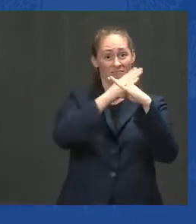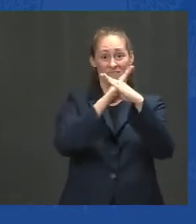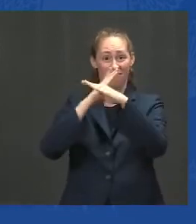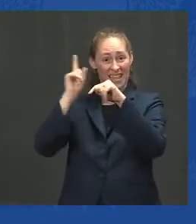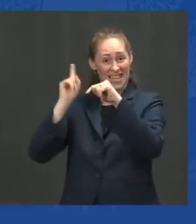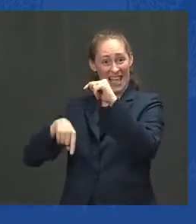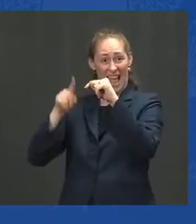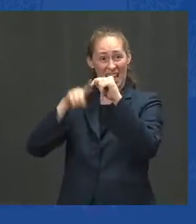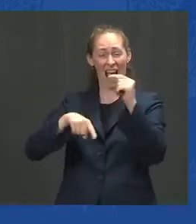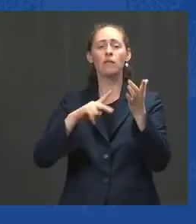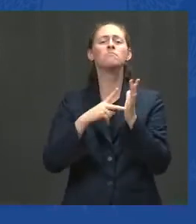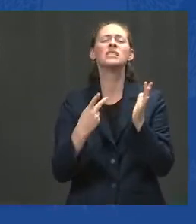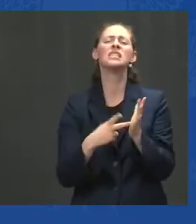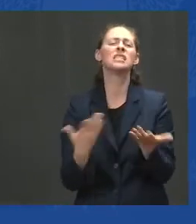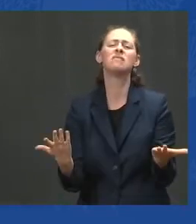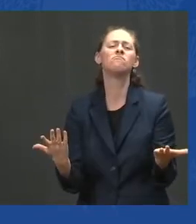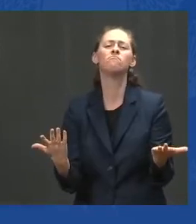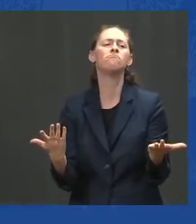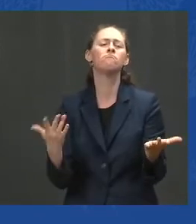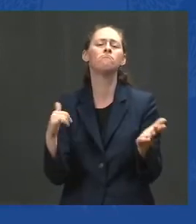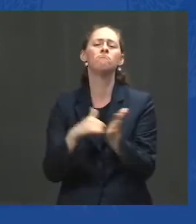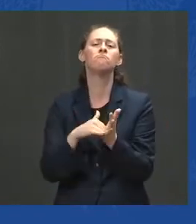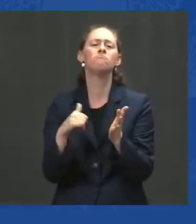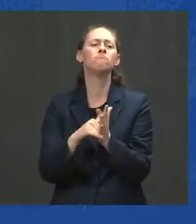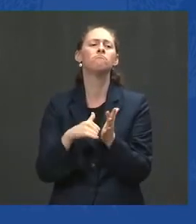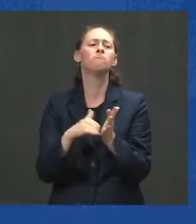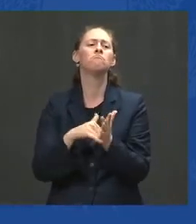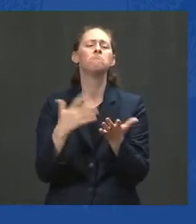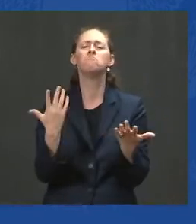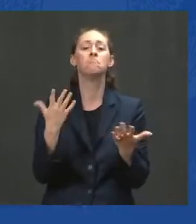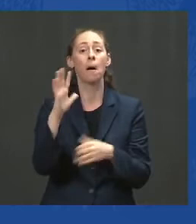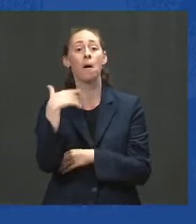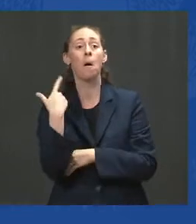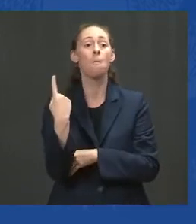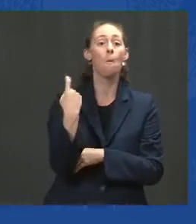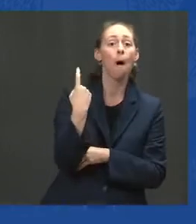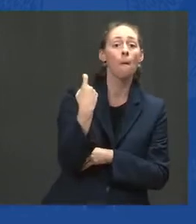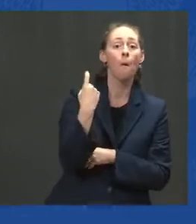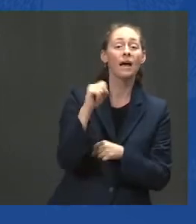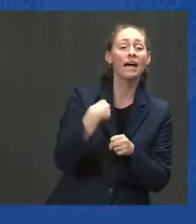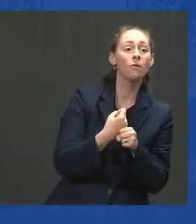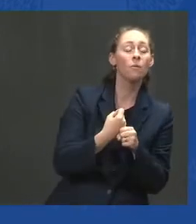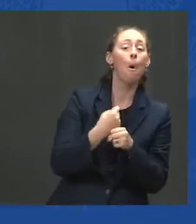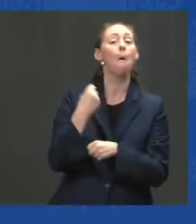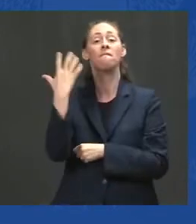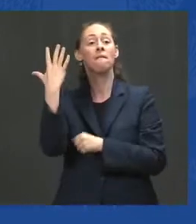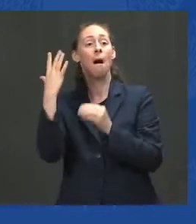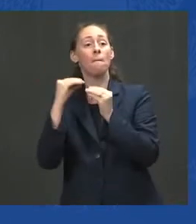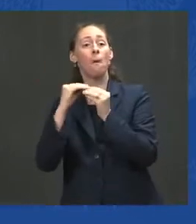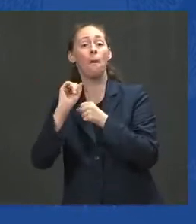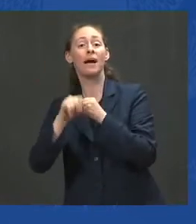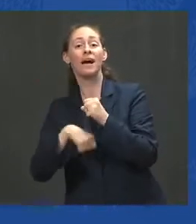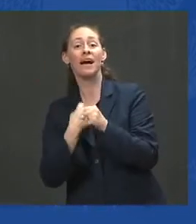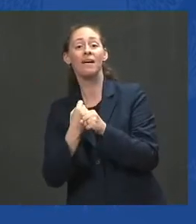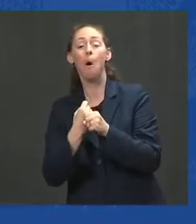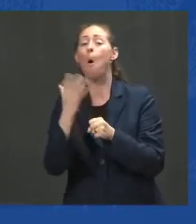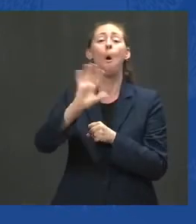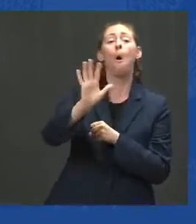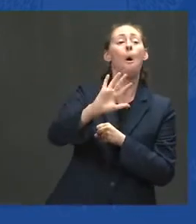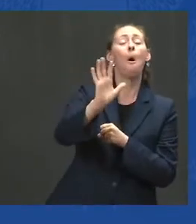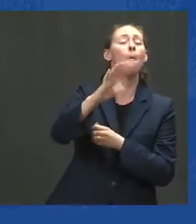that one year, one more year, five more years, or 20 more years, the U.S.